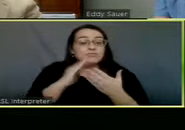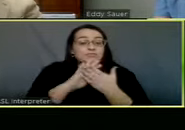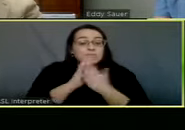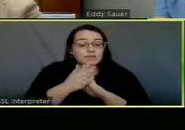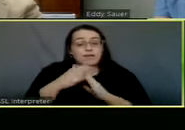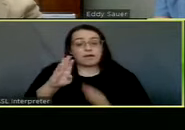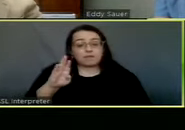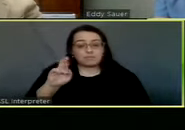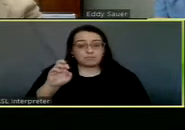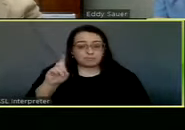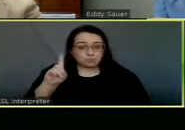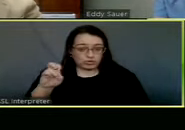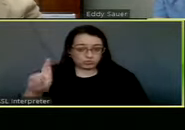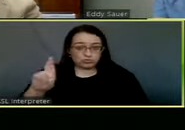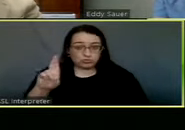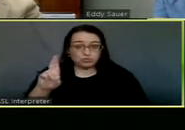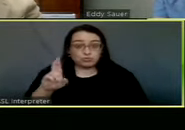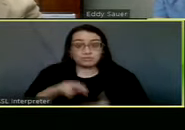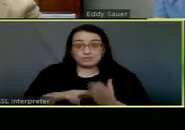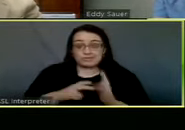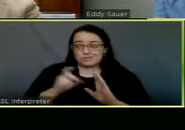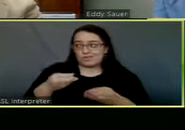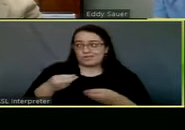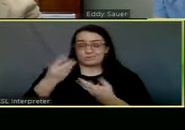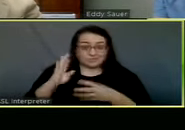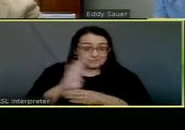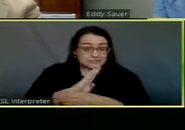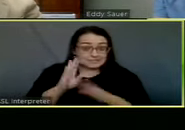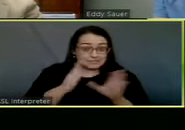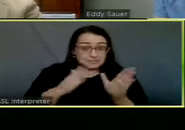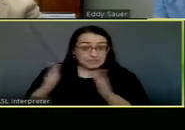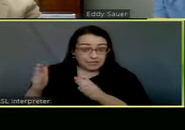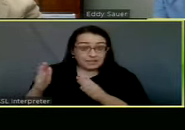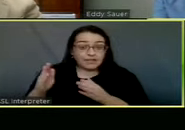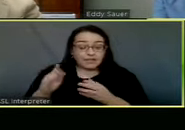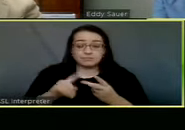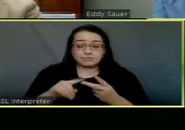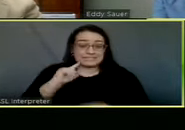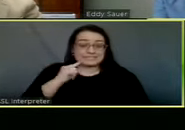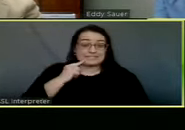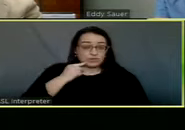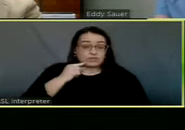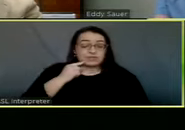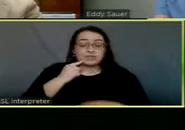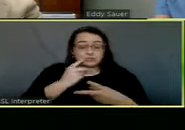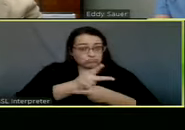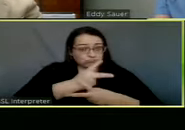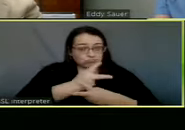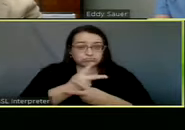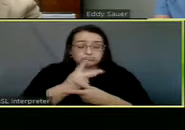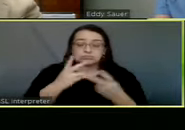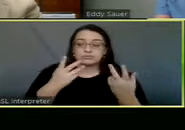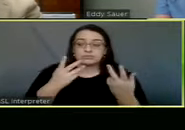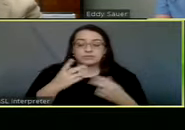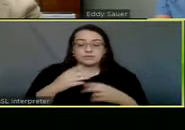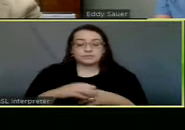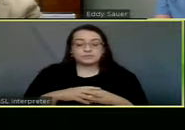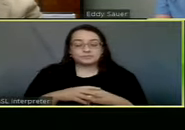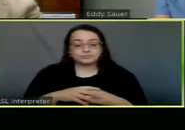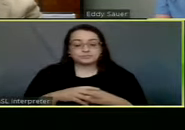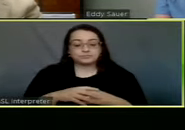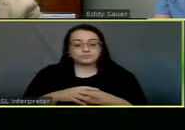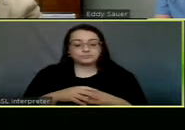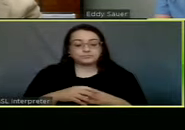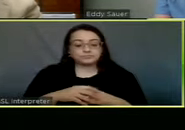so it's, it's basically, you've got to submit a business plan. Uh, it means that you're serious about the breeding. Uh, it means that, um,